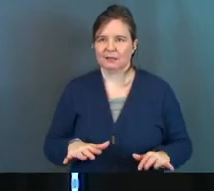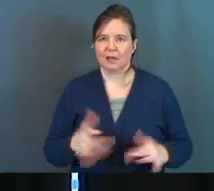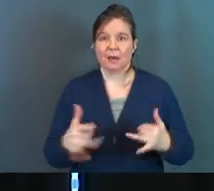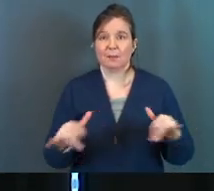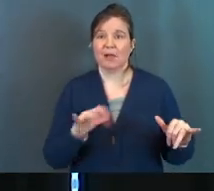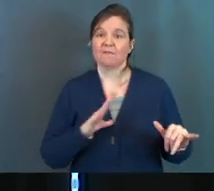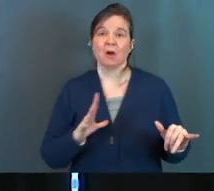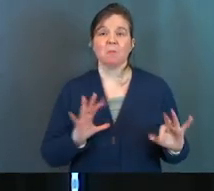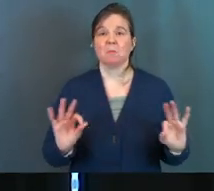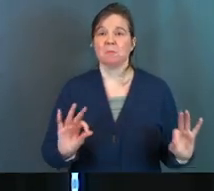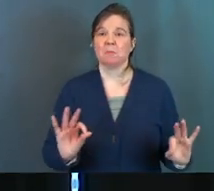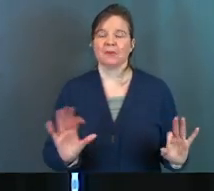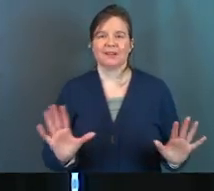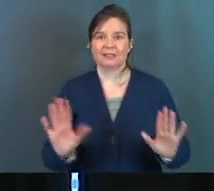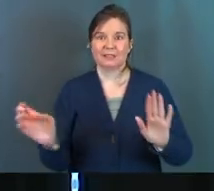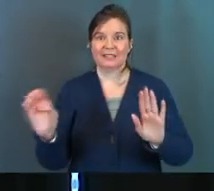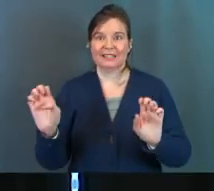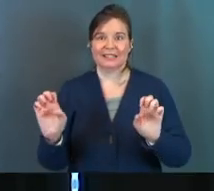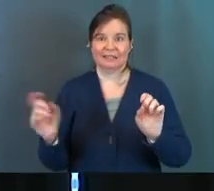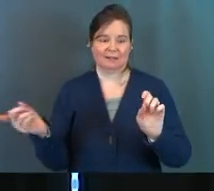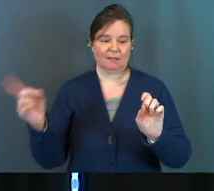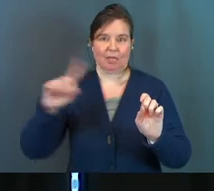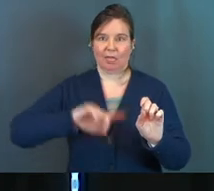everything's fine. I'm just not going to do it.